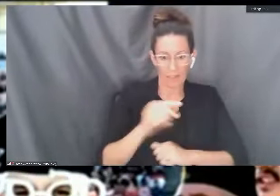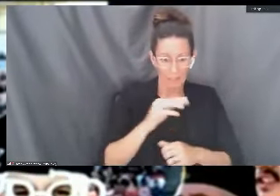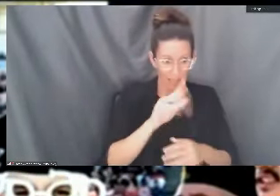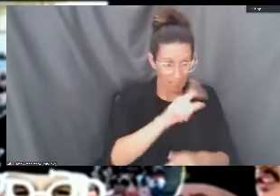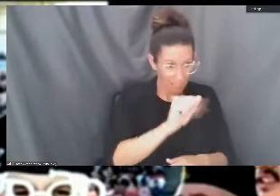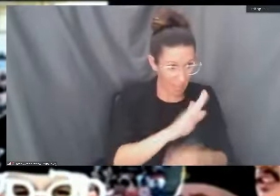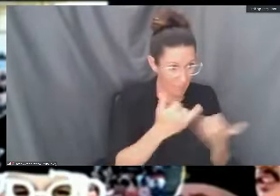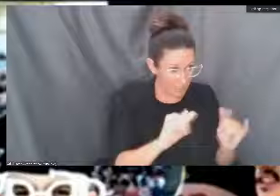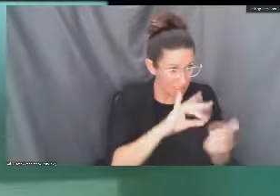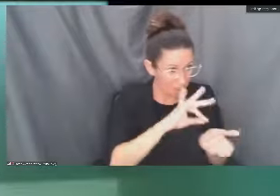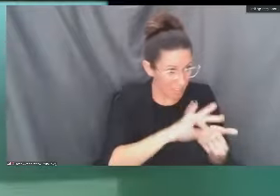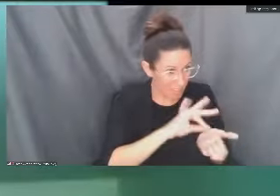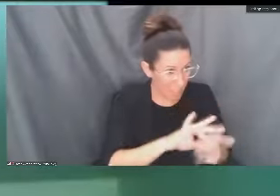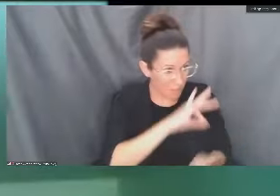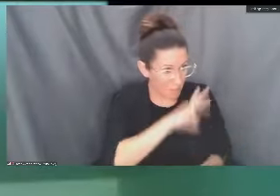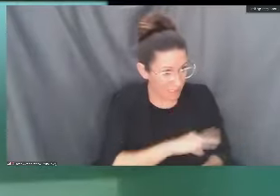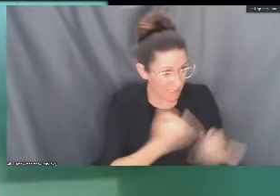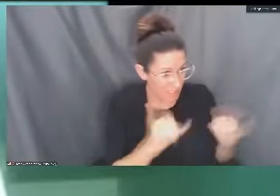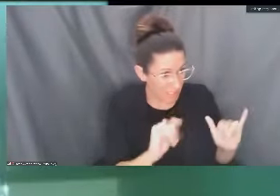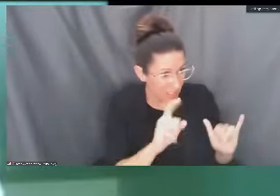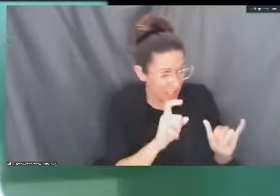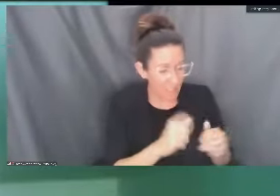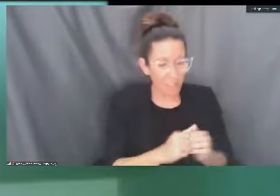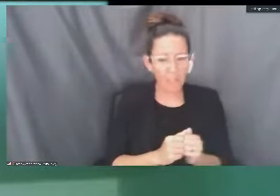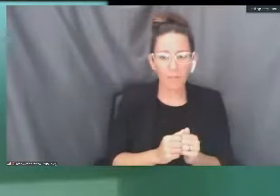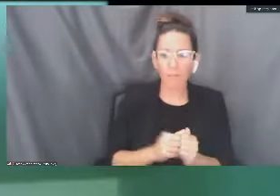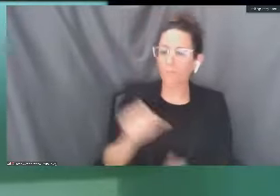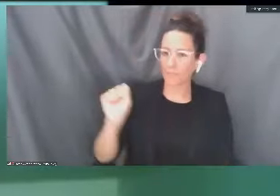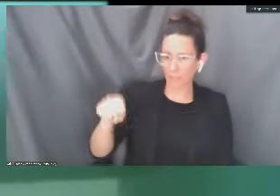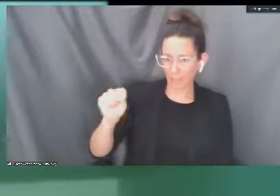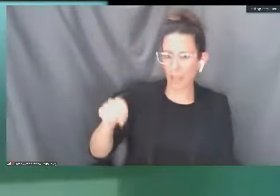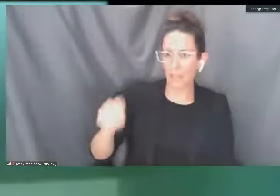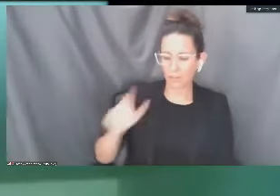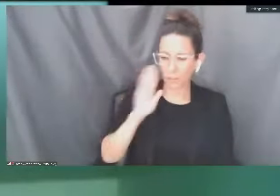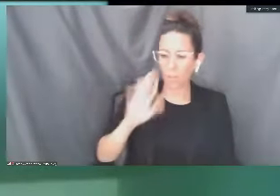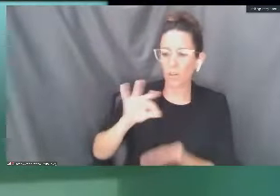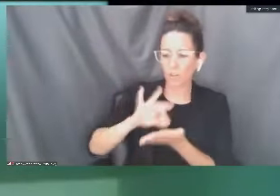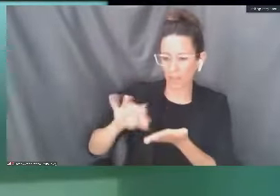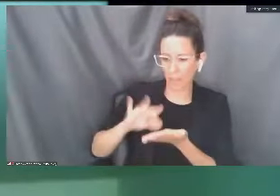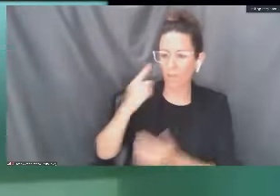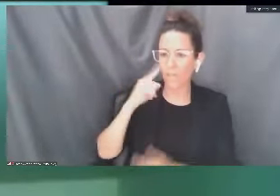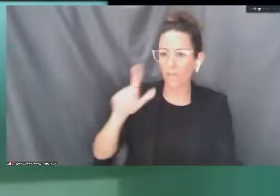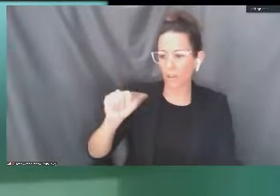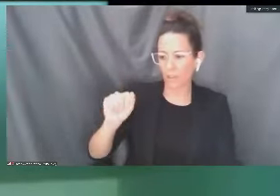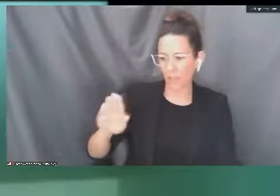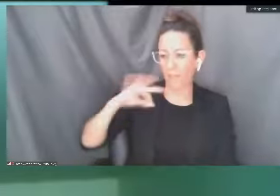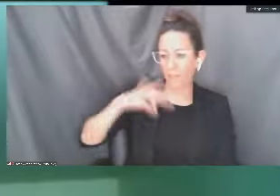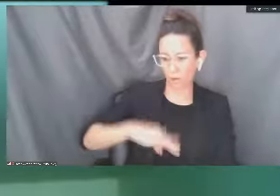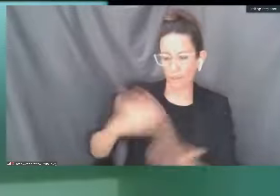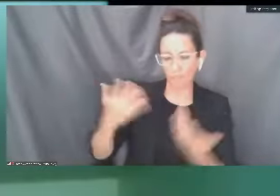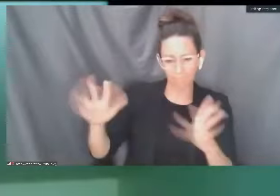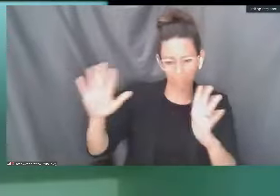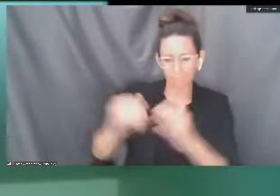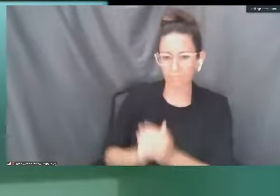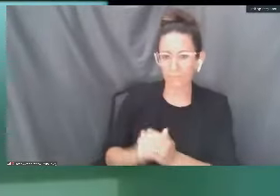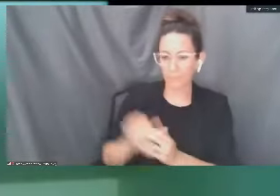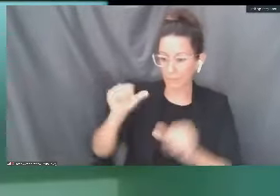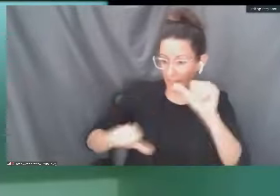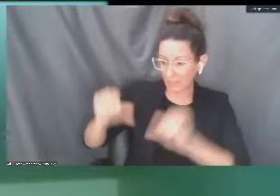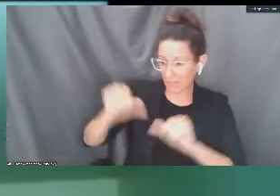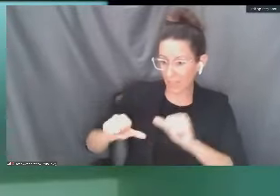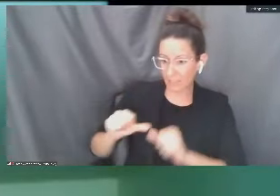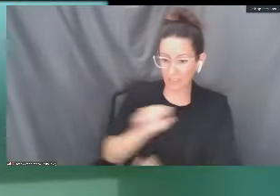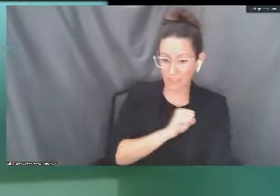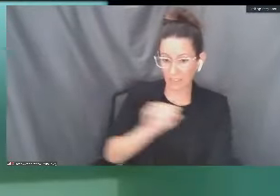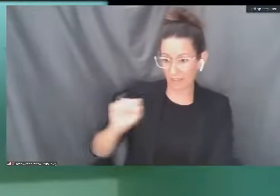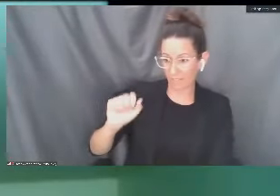Thank you, President Bynum. Yes, they absolutely will count as regular lab credit. Our science faculty have been working